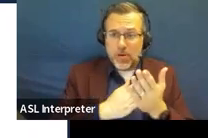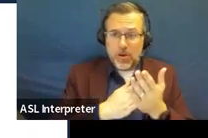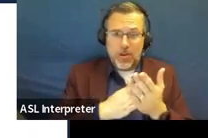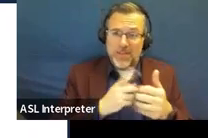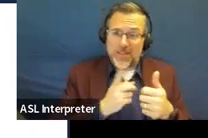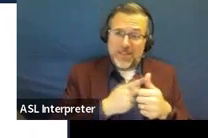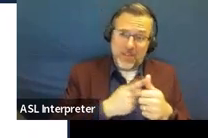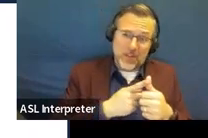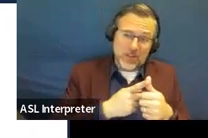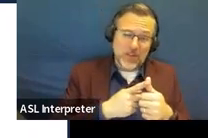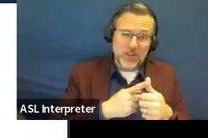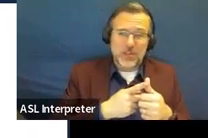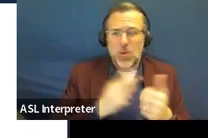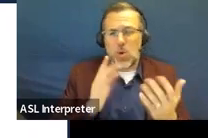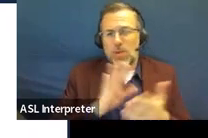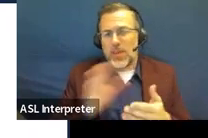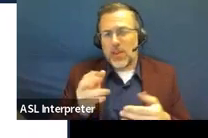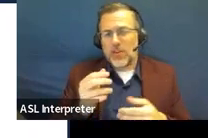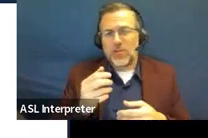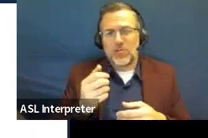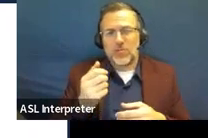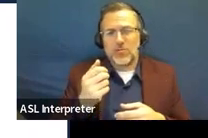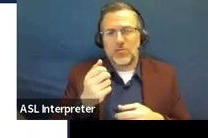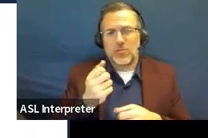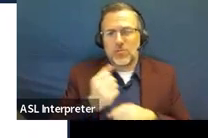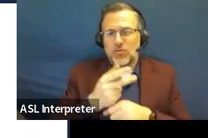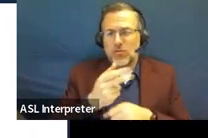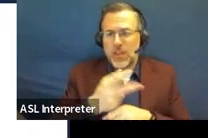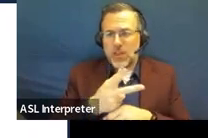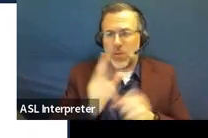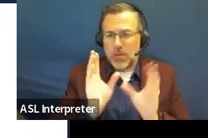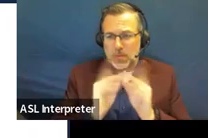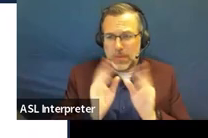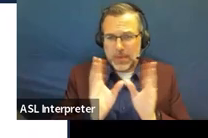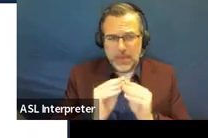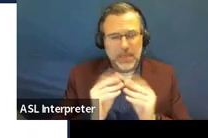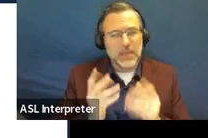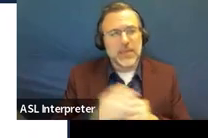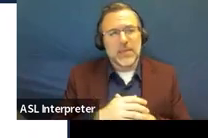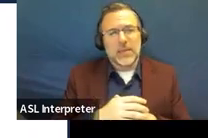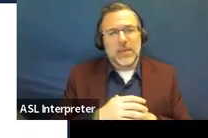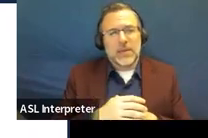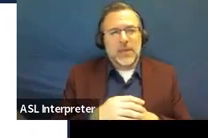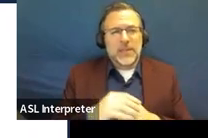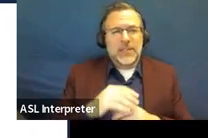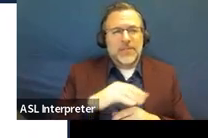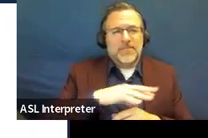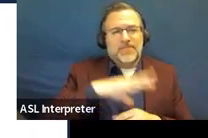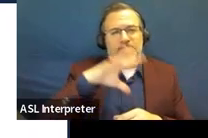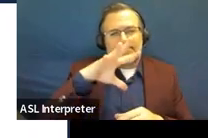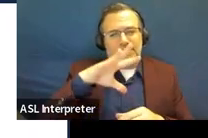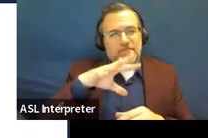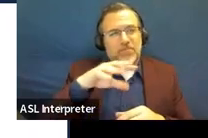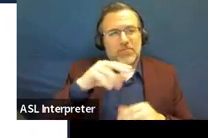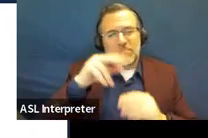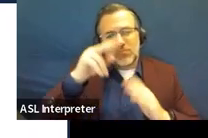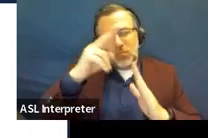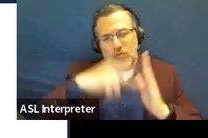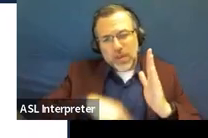triennial meeting, any existing evaluation data, including evaluations and information provided by the parent,